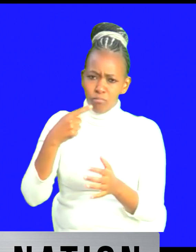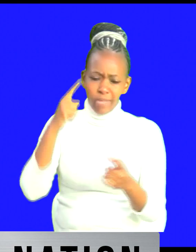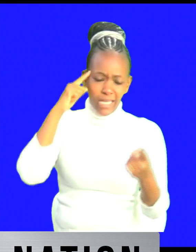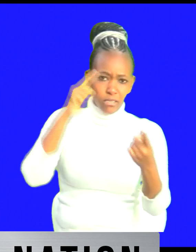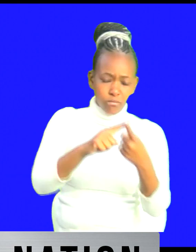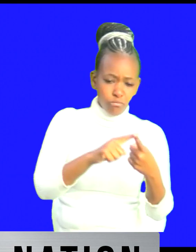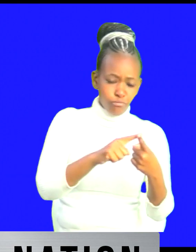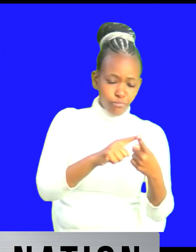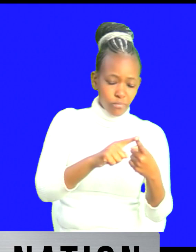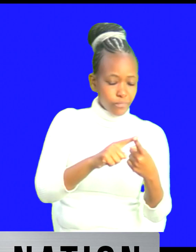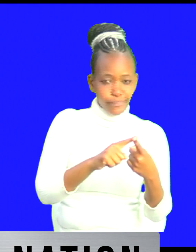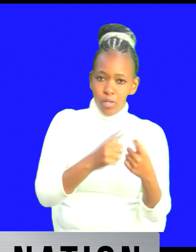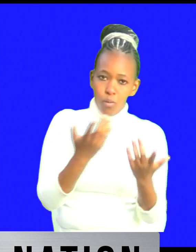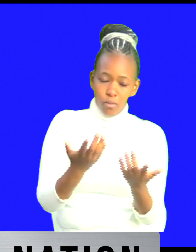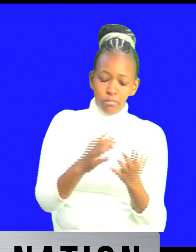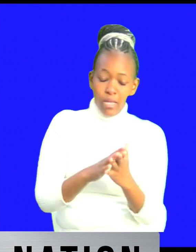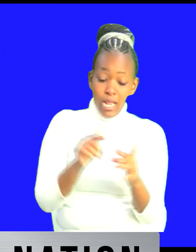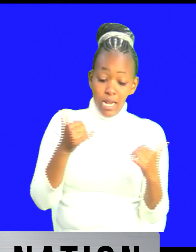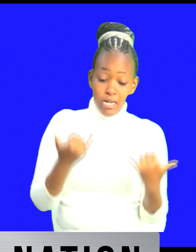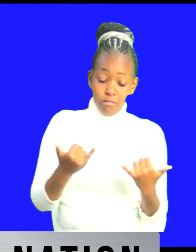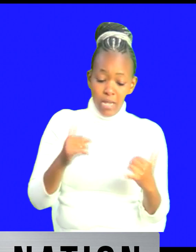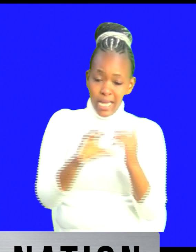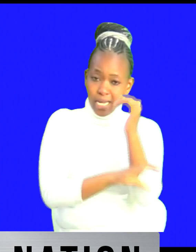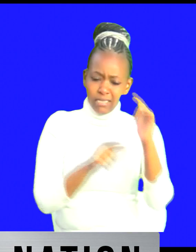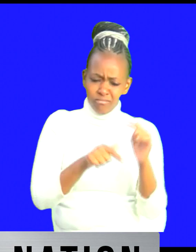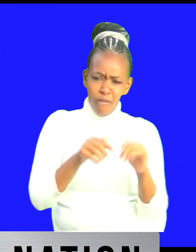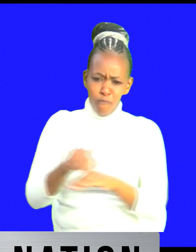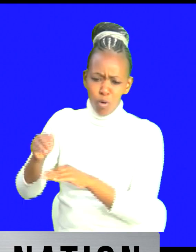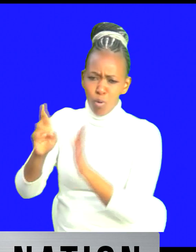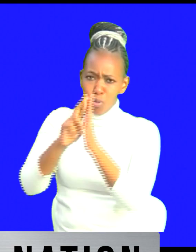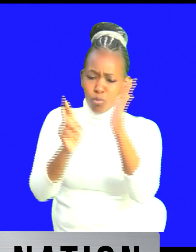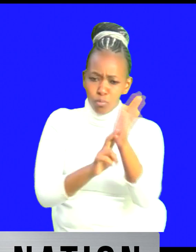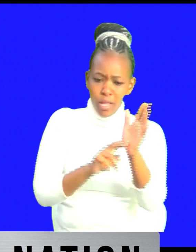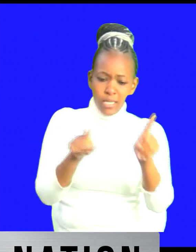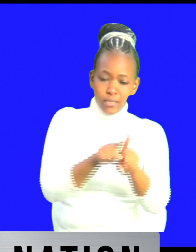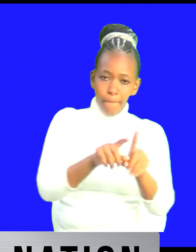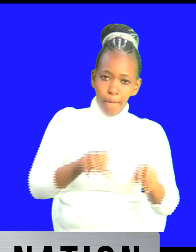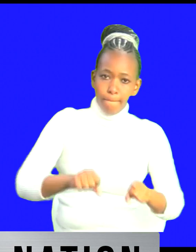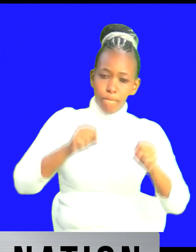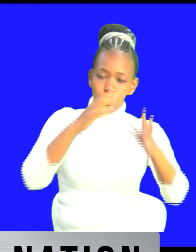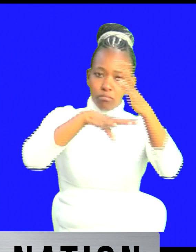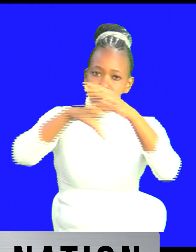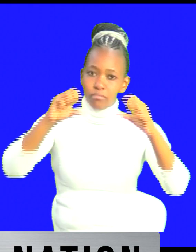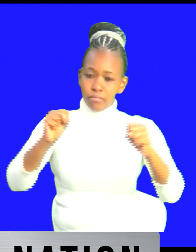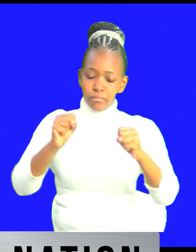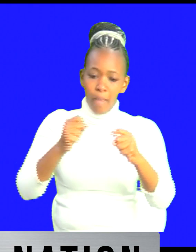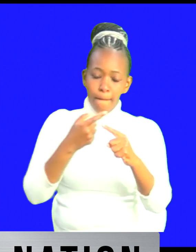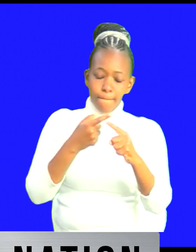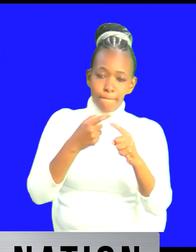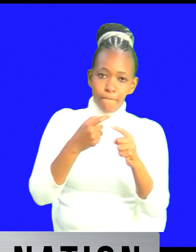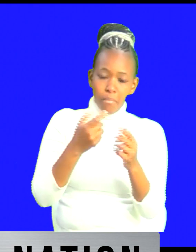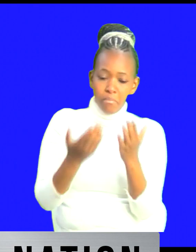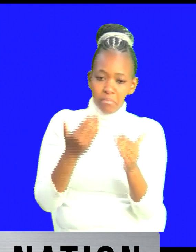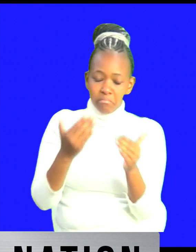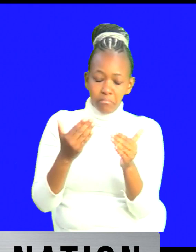follow rules right and and they follow the masters yes so most of them in the side of uh of azimio may